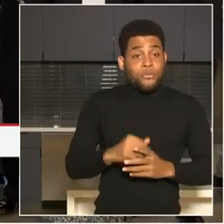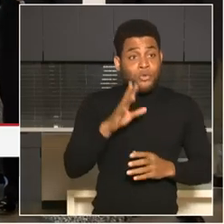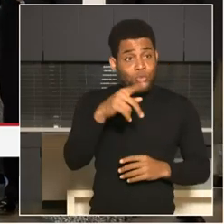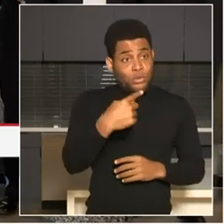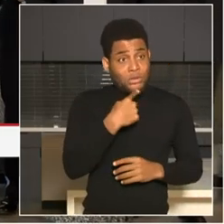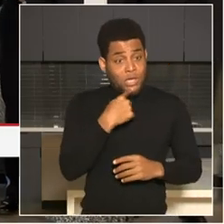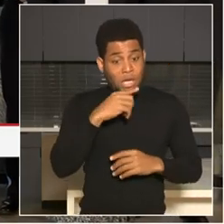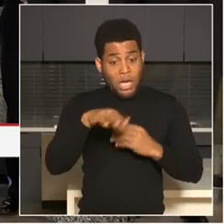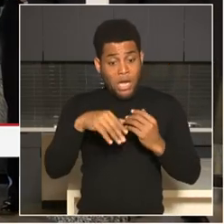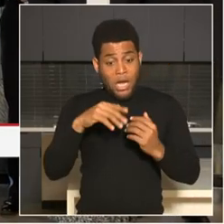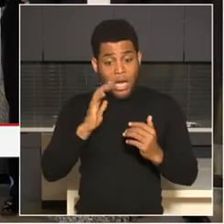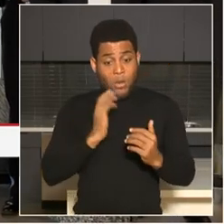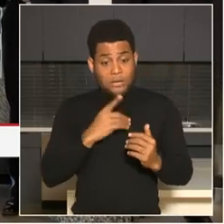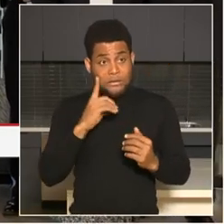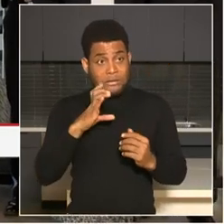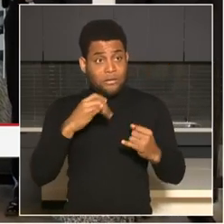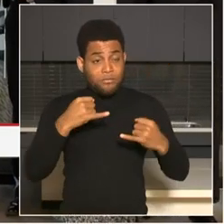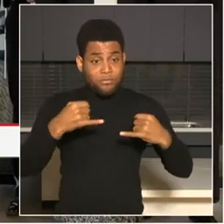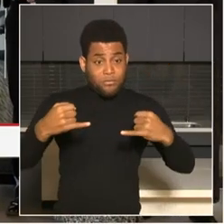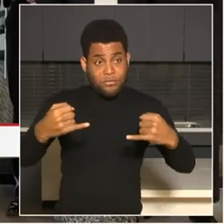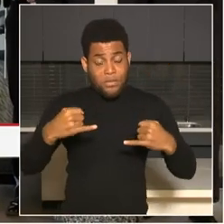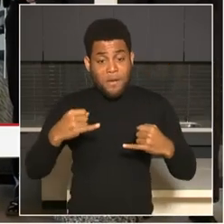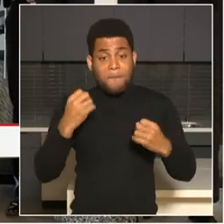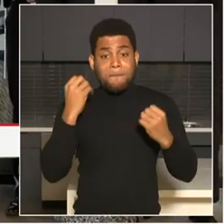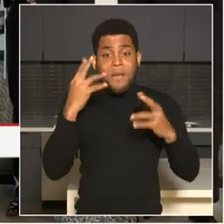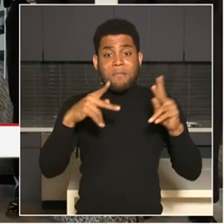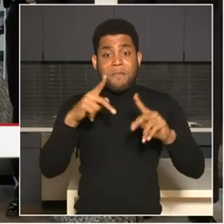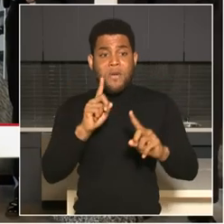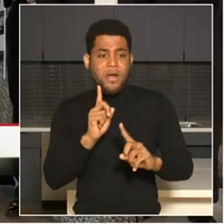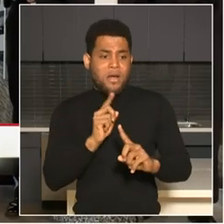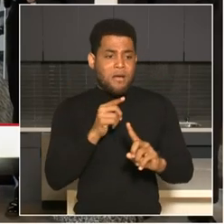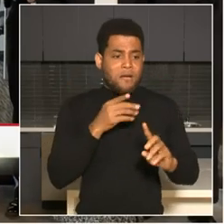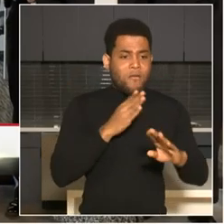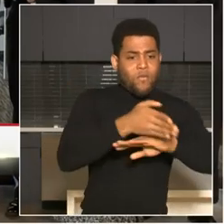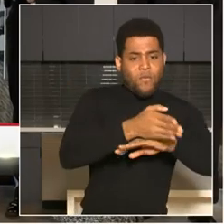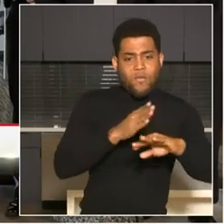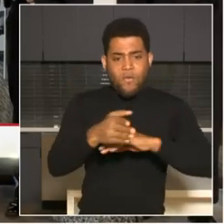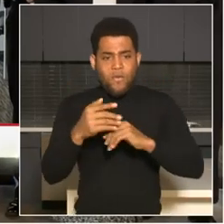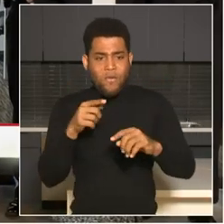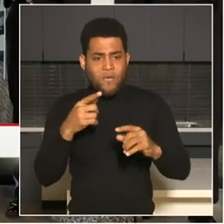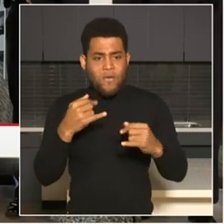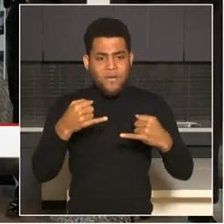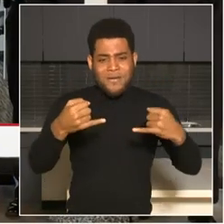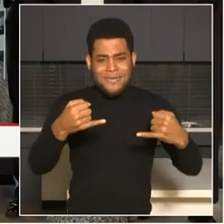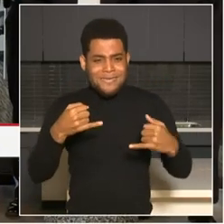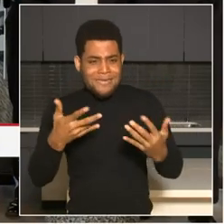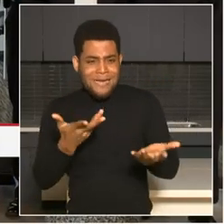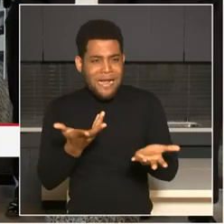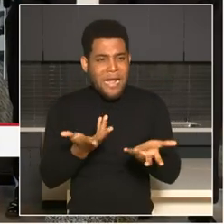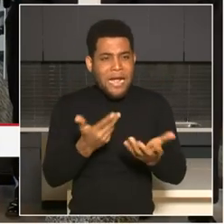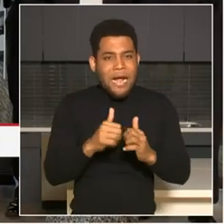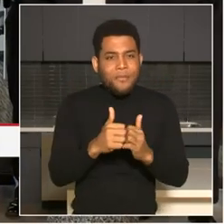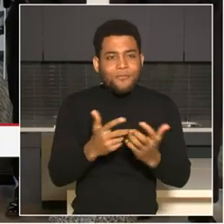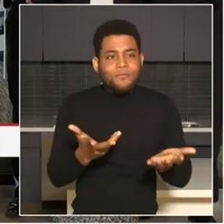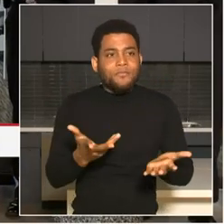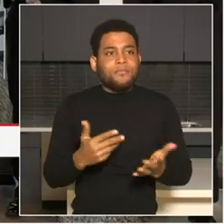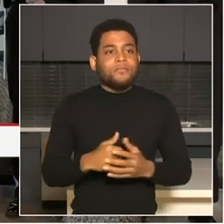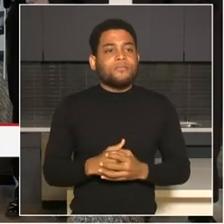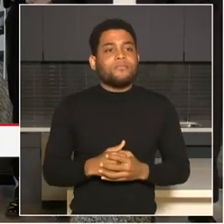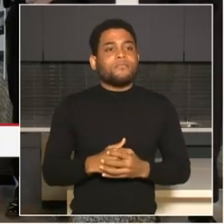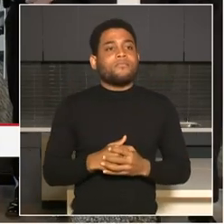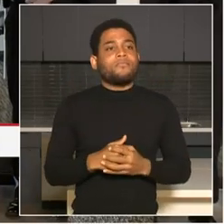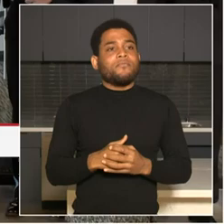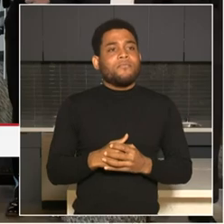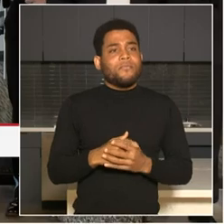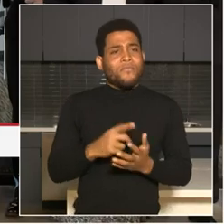suspects travel to Fairfax, Prince George's, Montgomery counties, uh, how often you had collaborated before. The